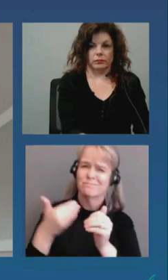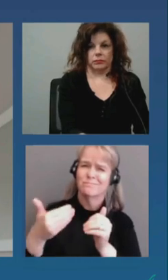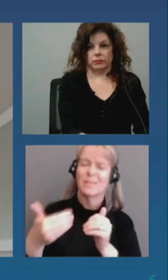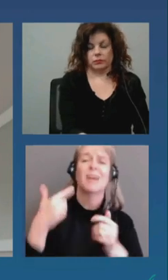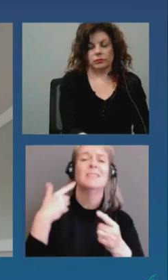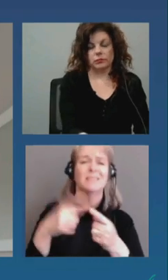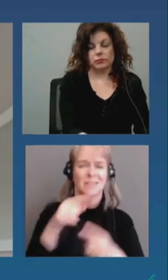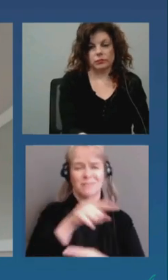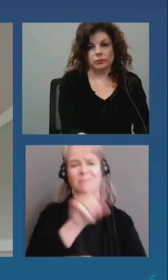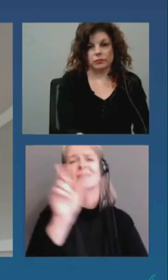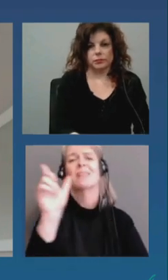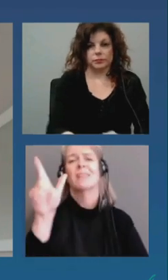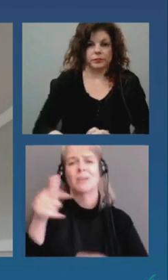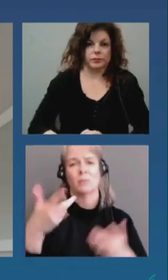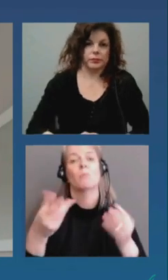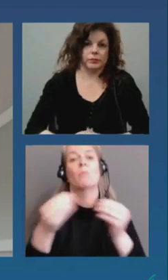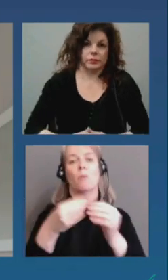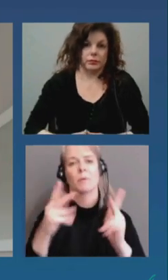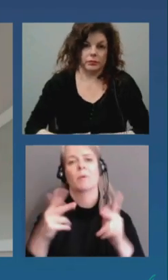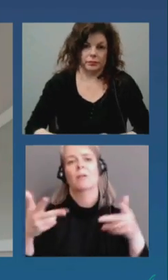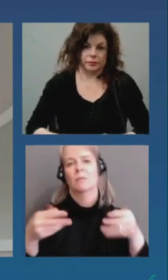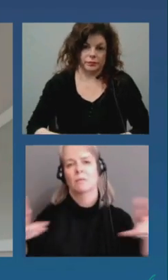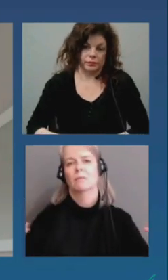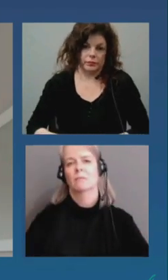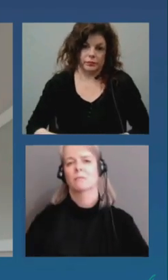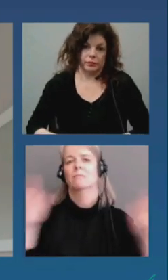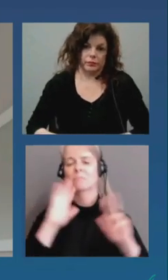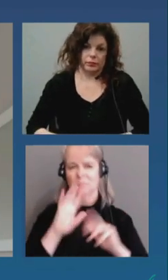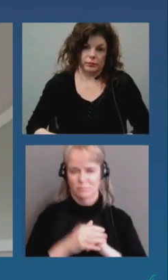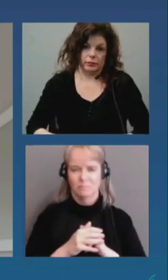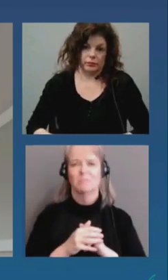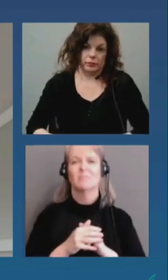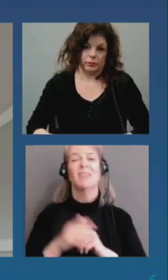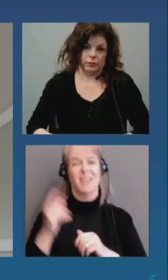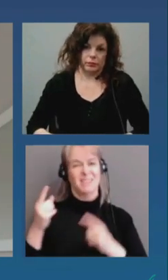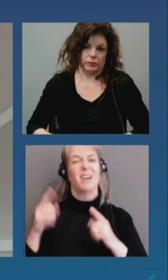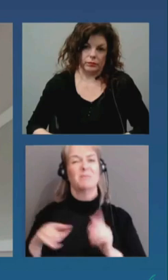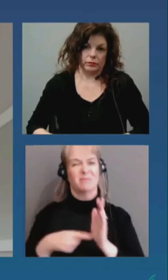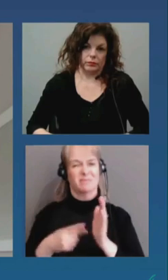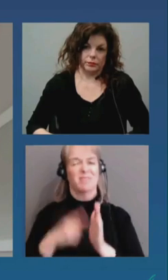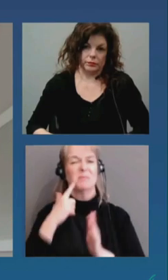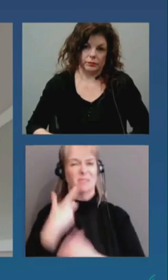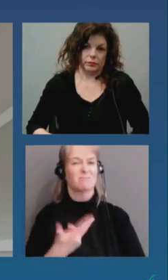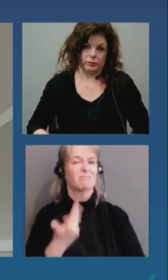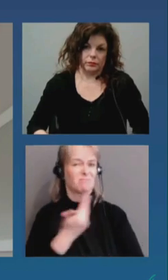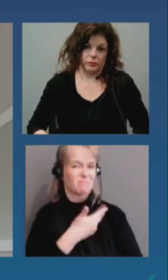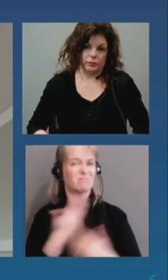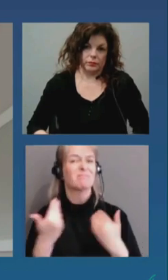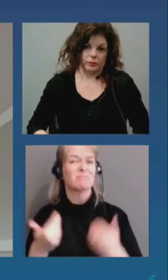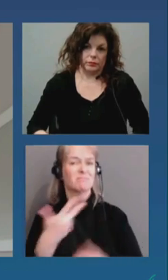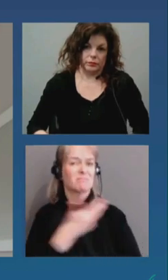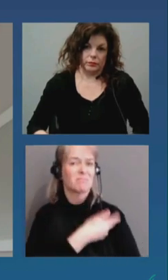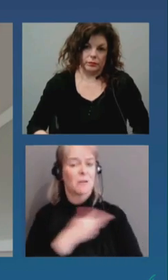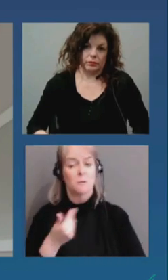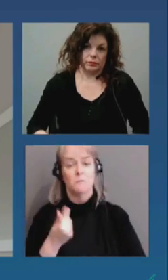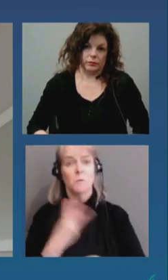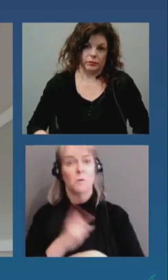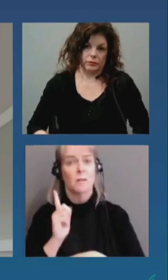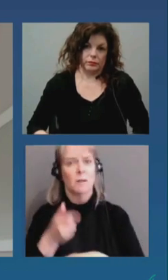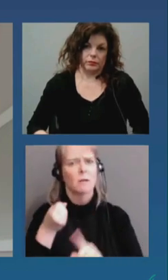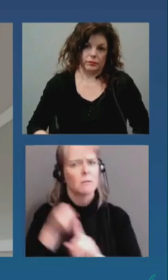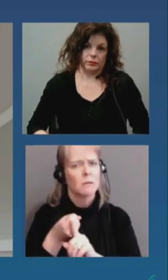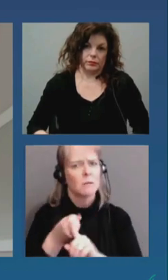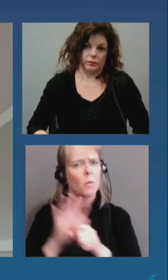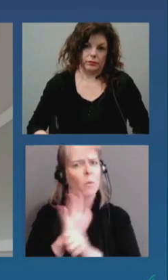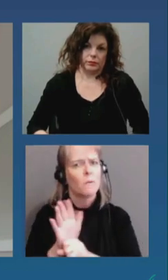for COVID-19 in the days following immunization as the vaccine takes time to build immunity and it's not 100